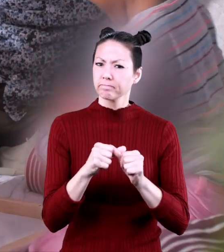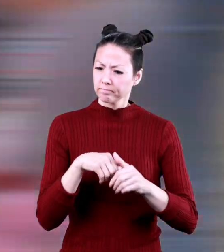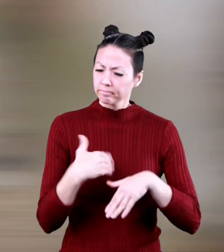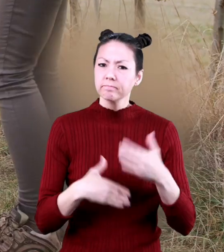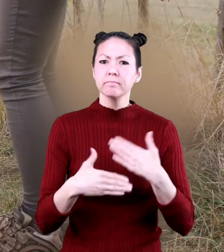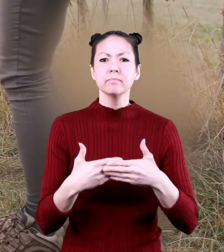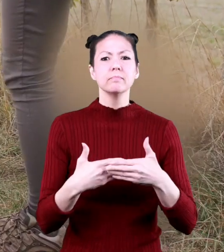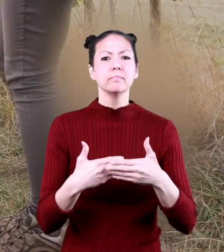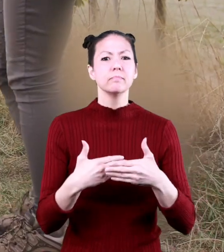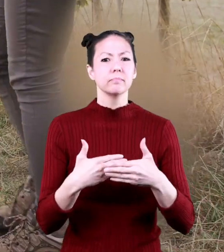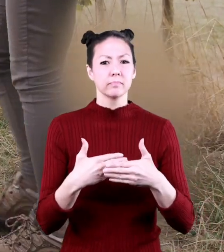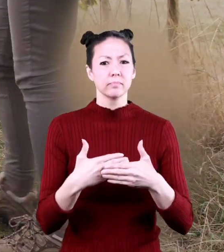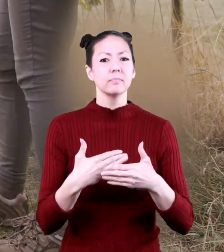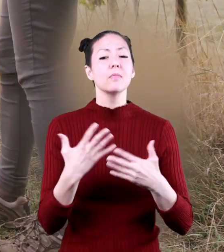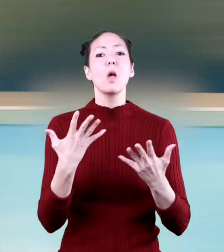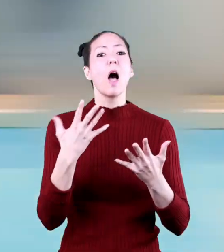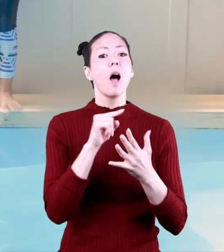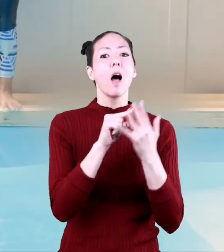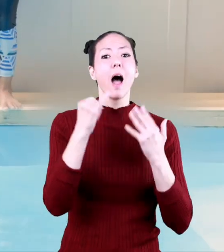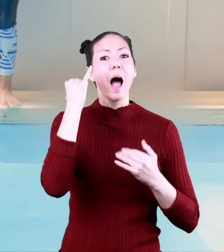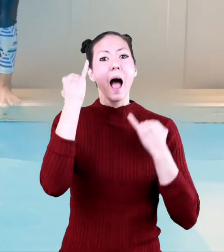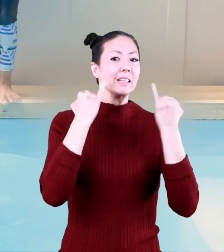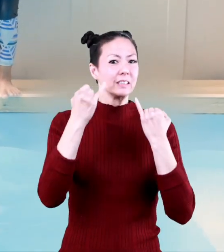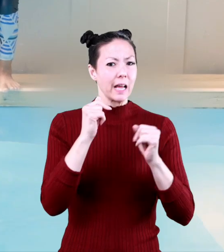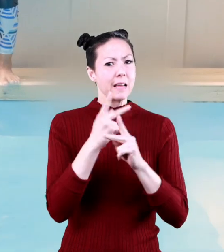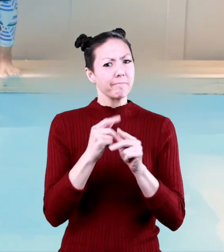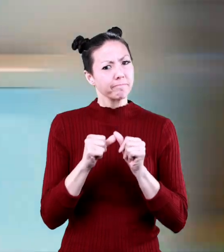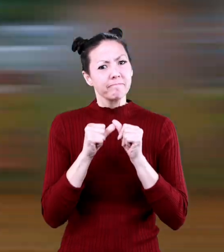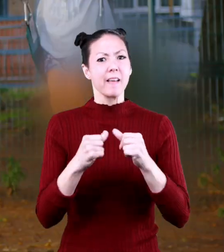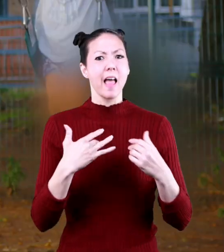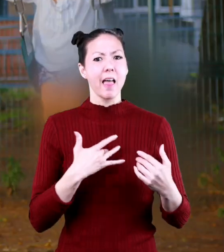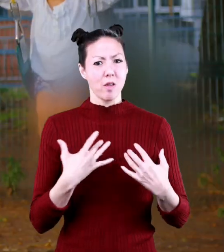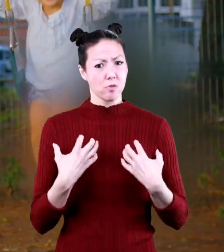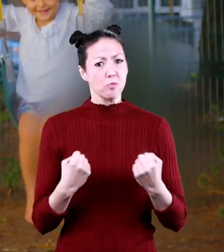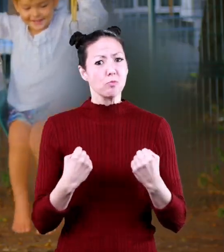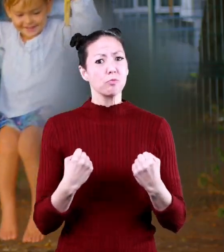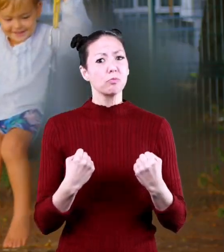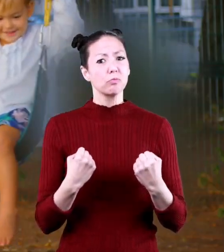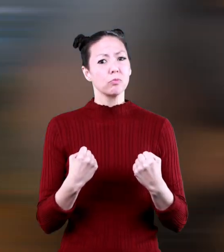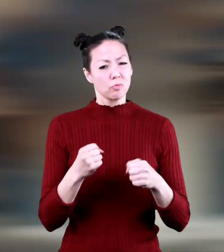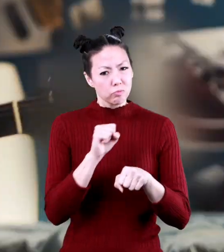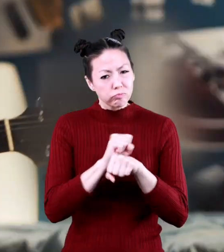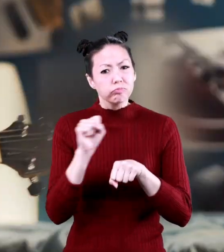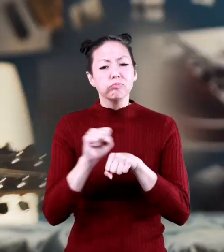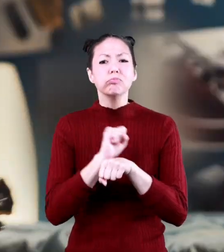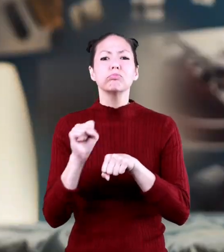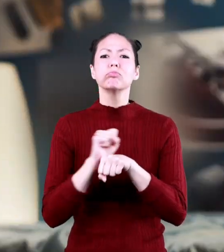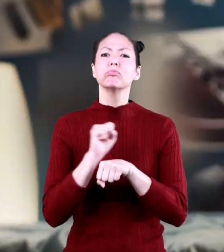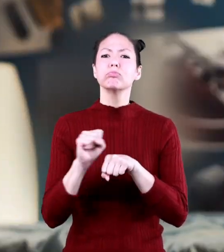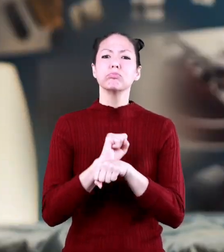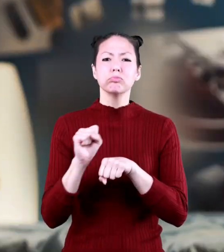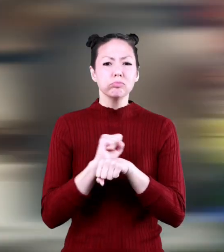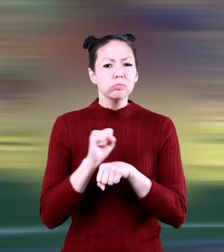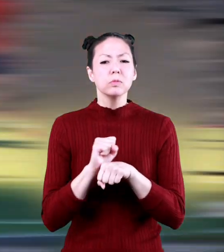here are some ideas to keep your heart healthy and working for a long time